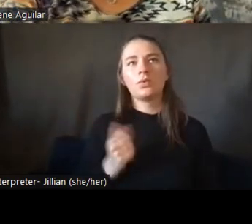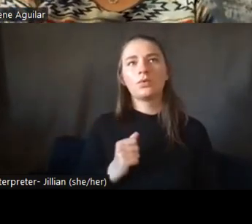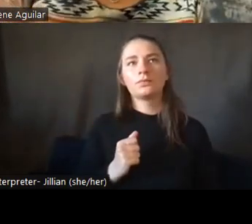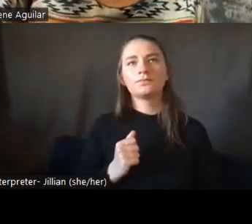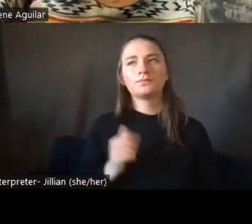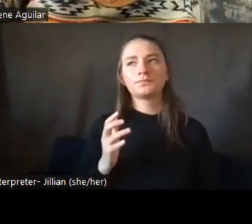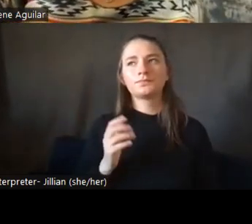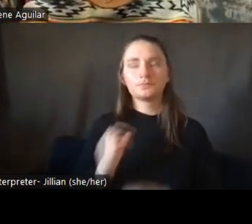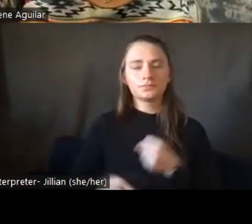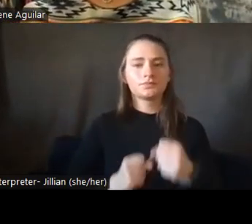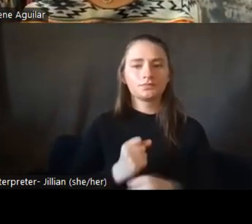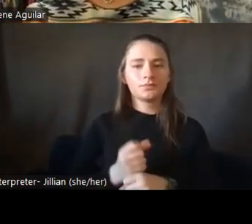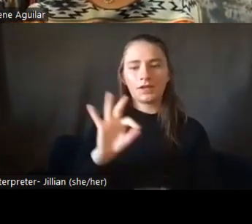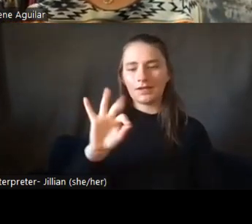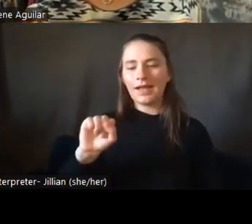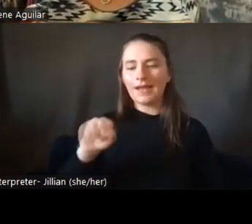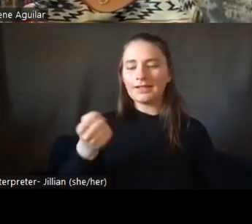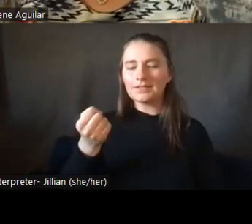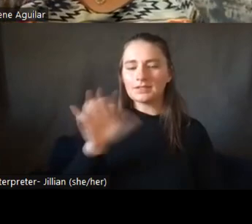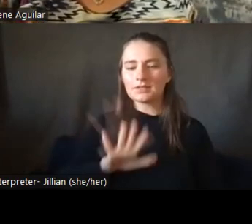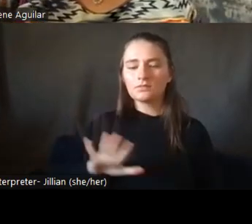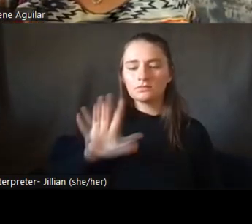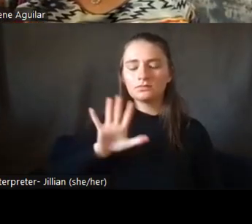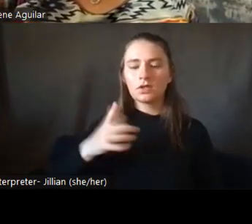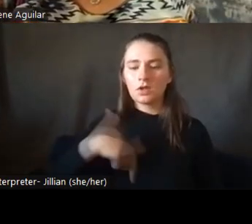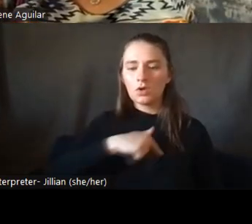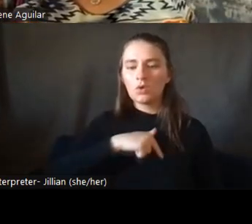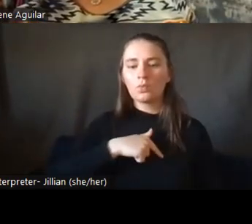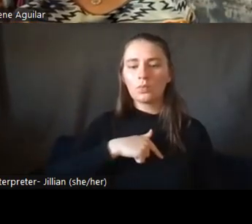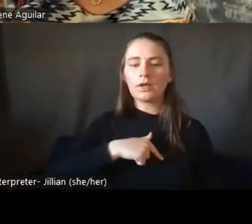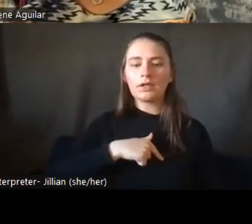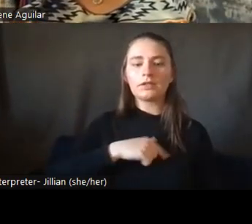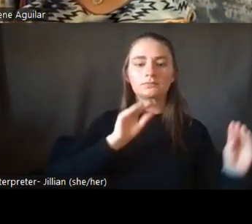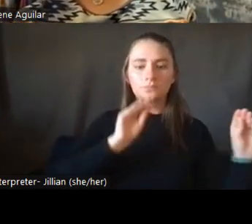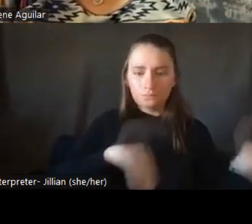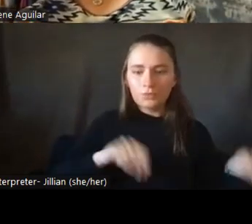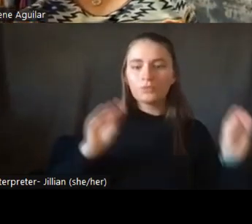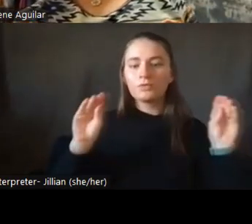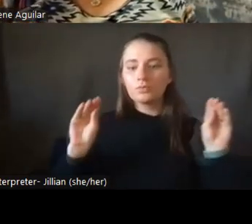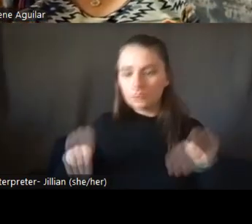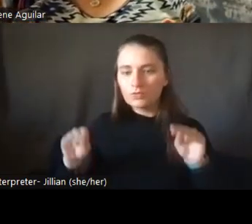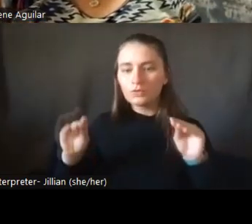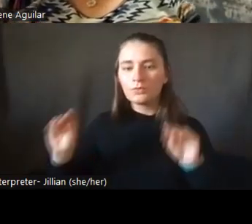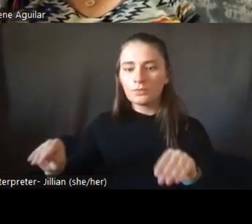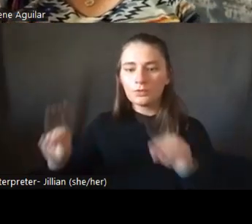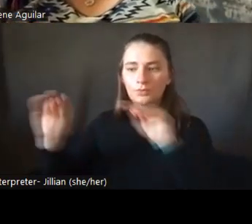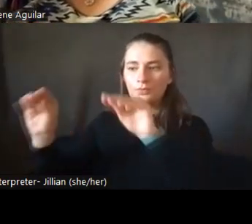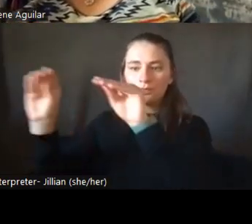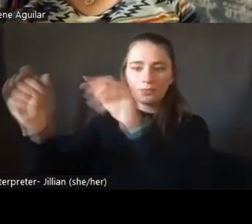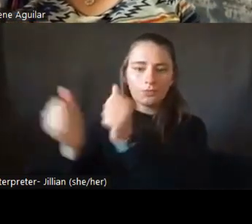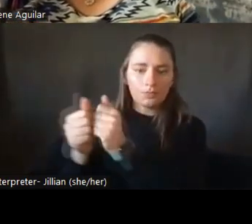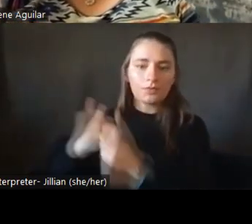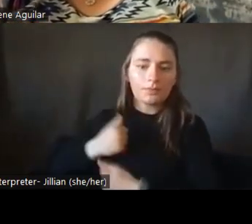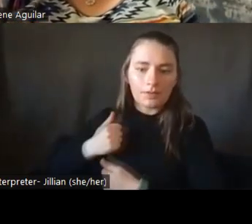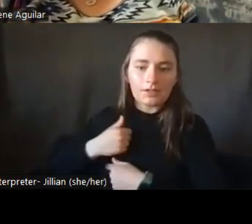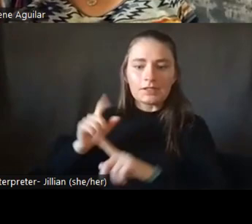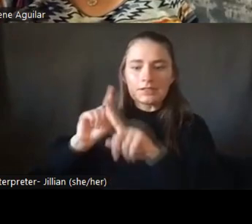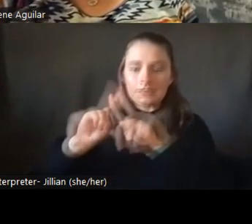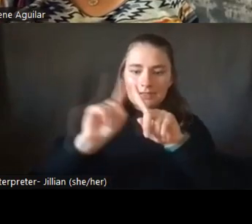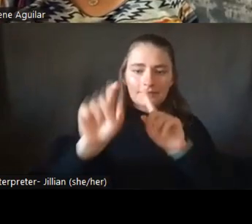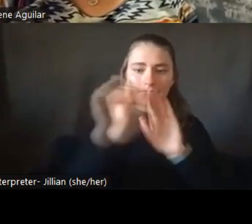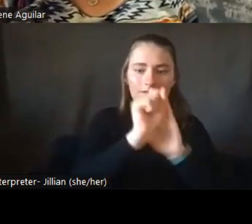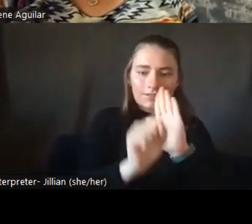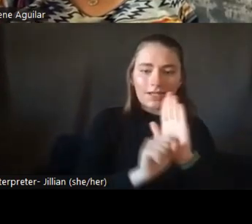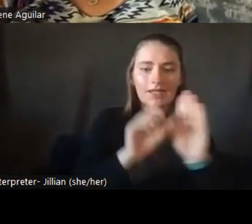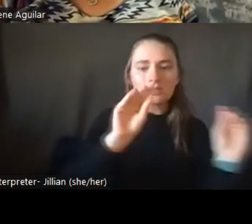90s, we moved around a lot, of course, with the military in different states. So